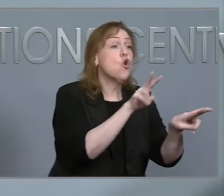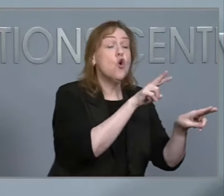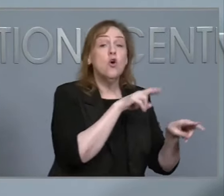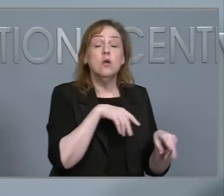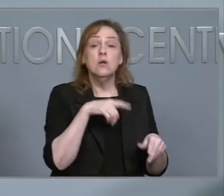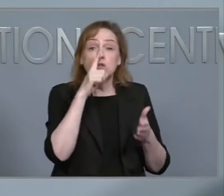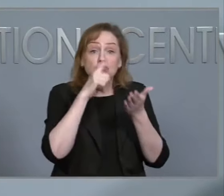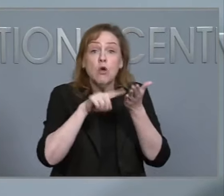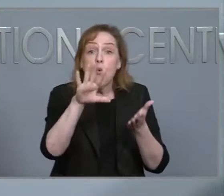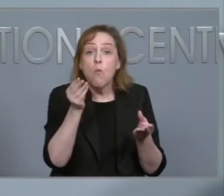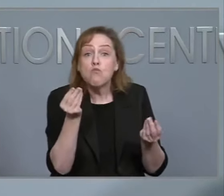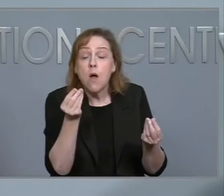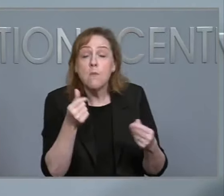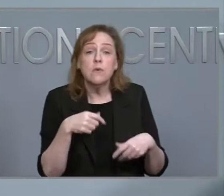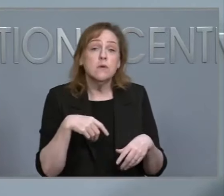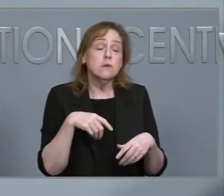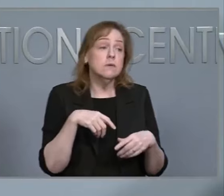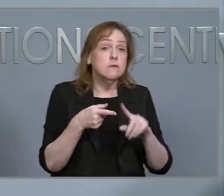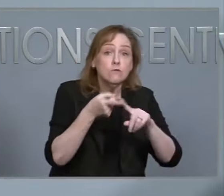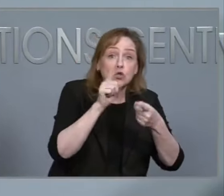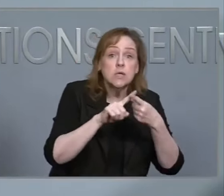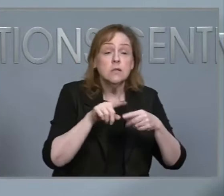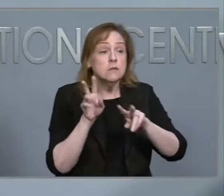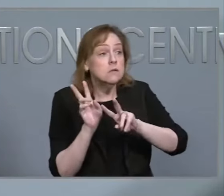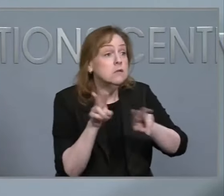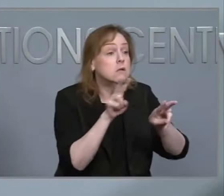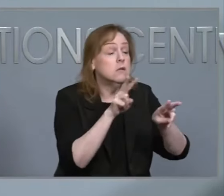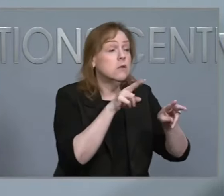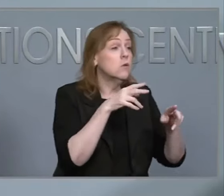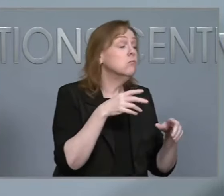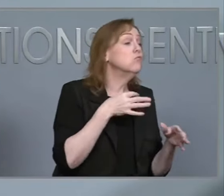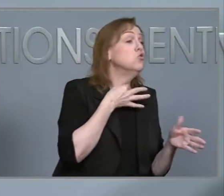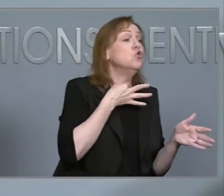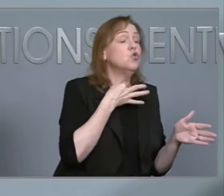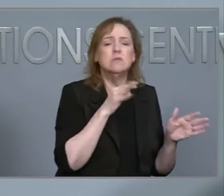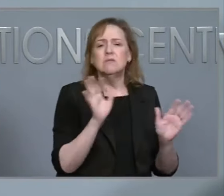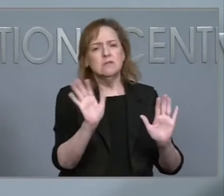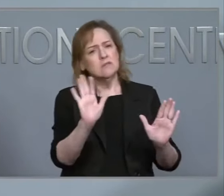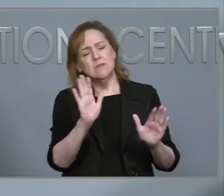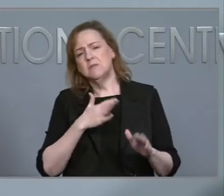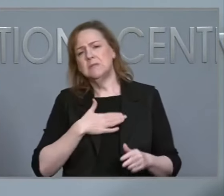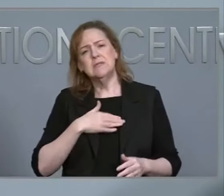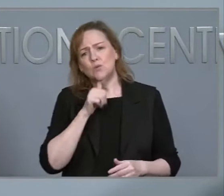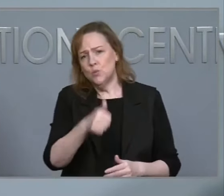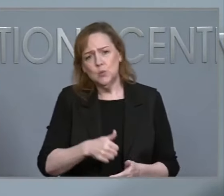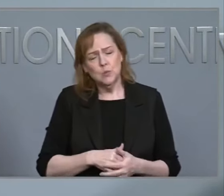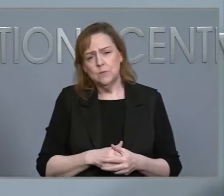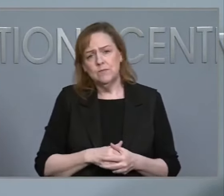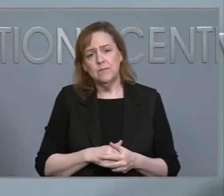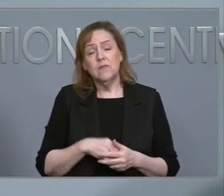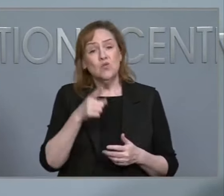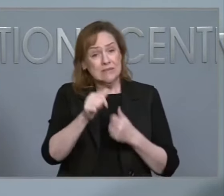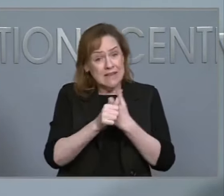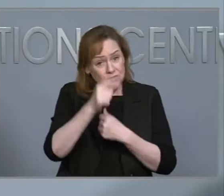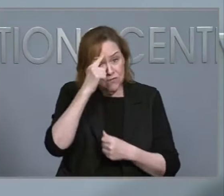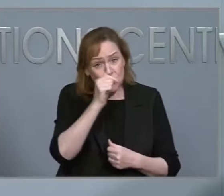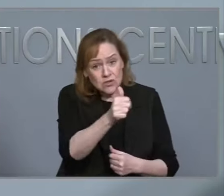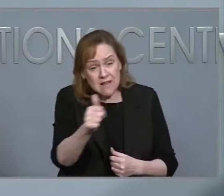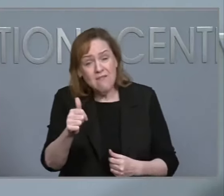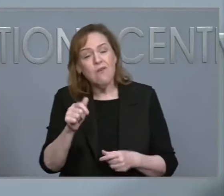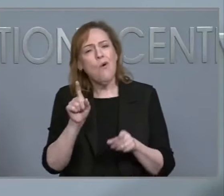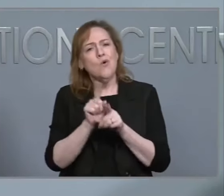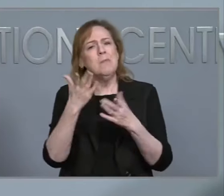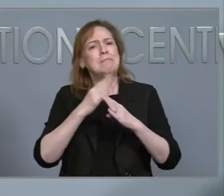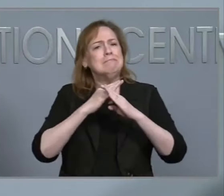check on property, loved ones, or just to sightsee. Besides endangering yourself, you could also be interfering with emergency